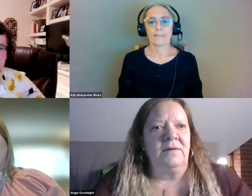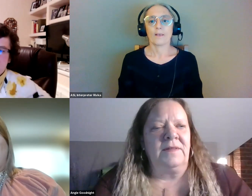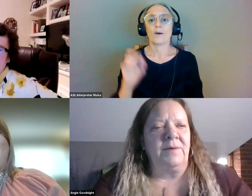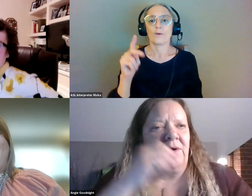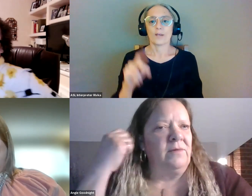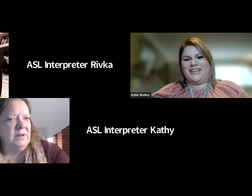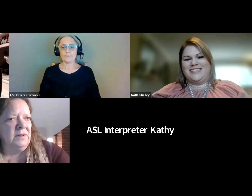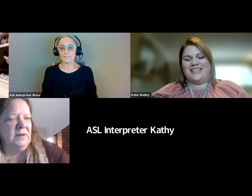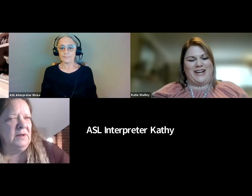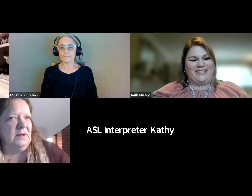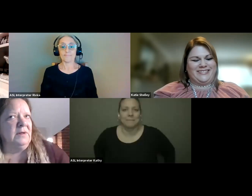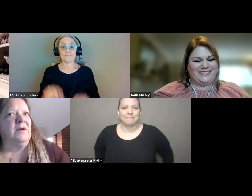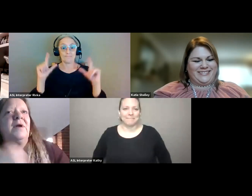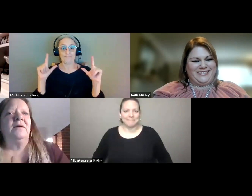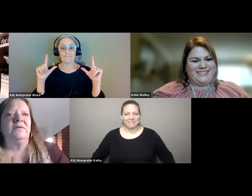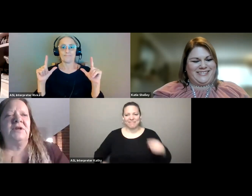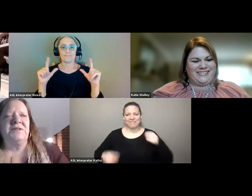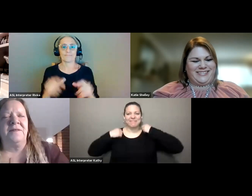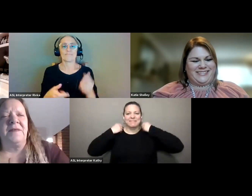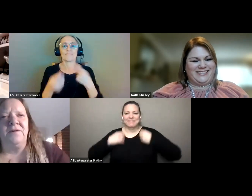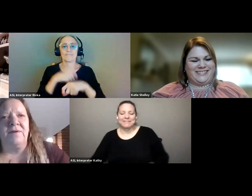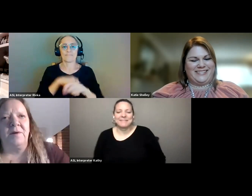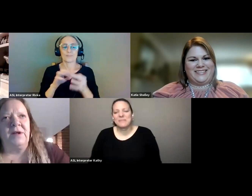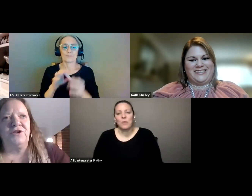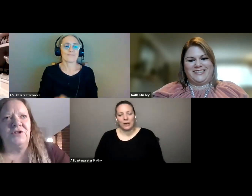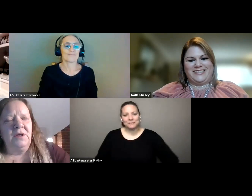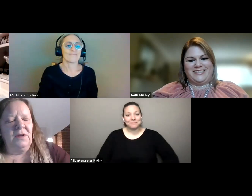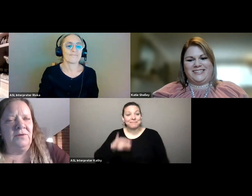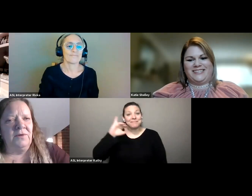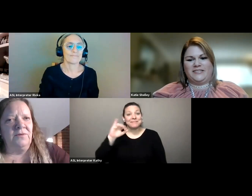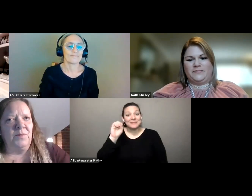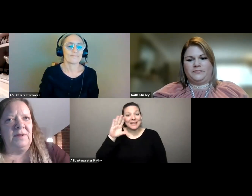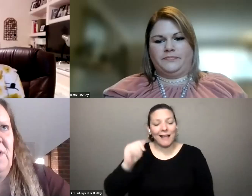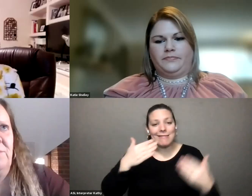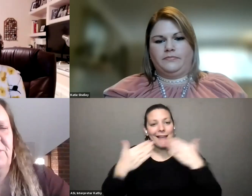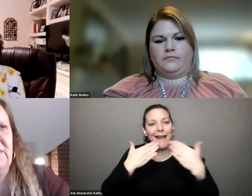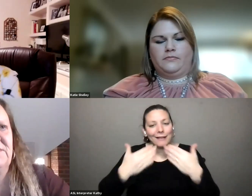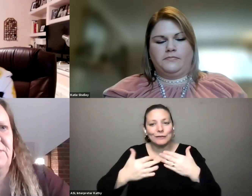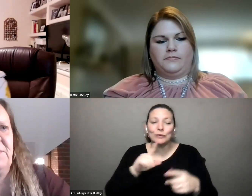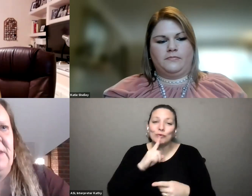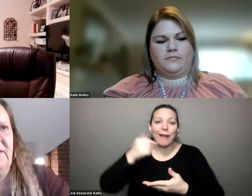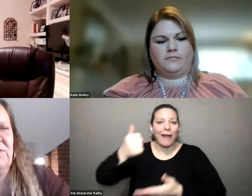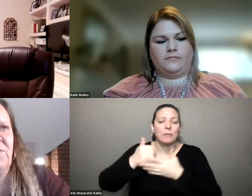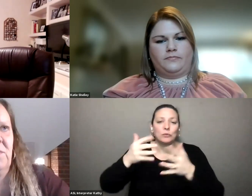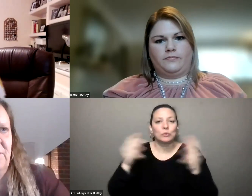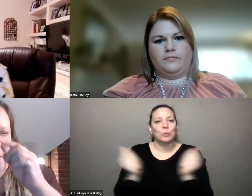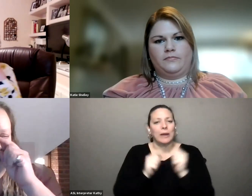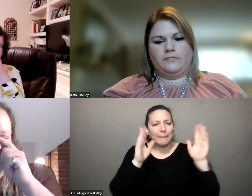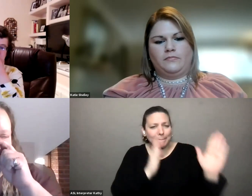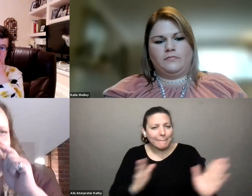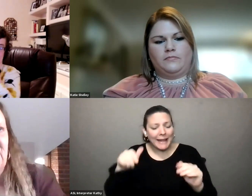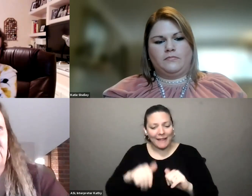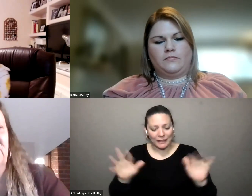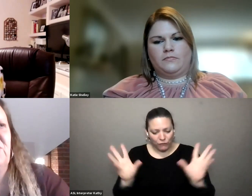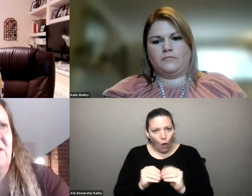okay there we go we can see you now okay jessica thank you very much you you've really helped tremendously with planning this forum and